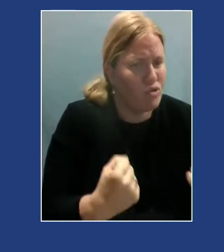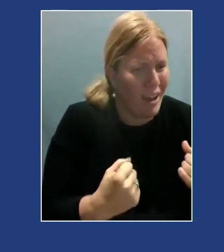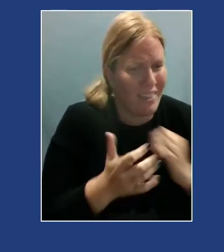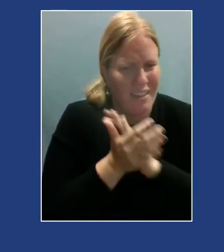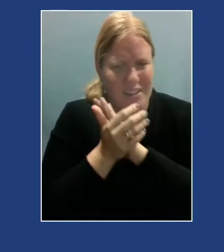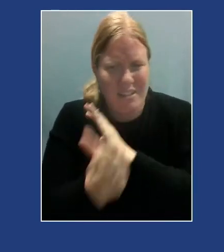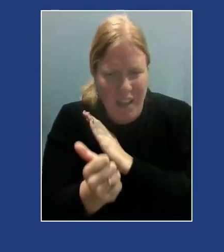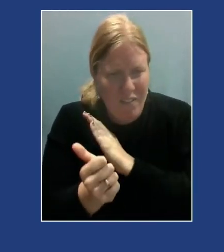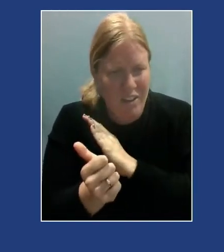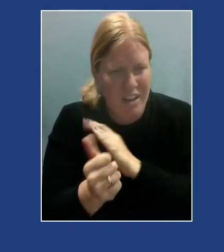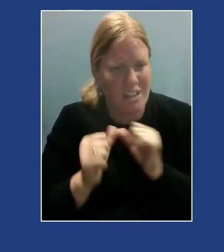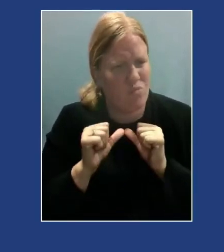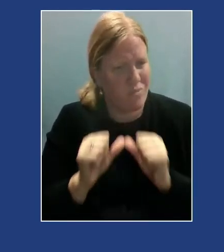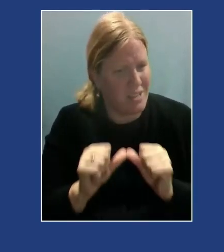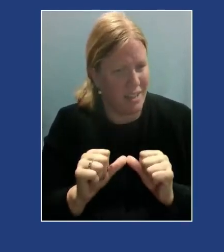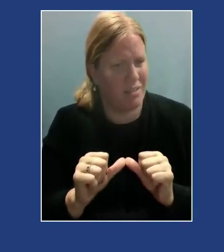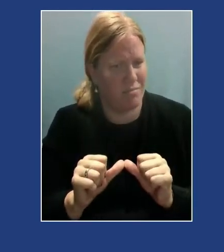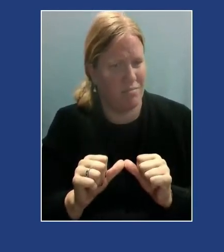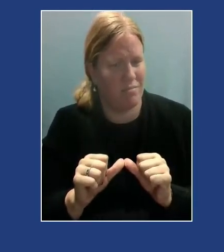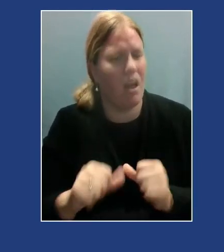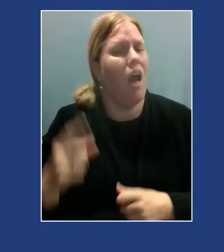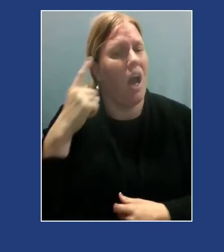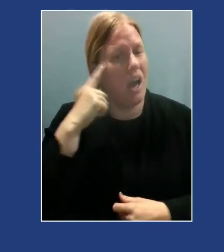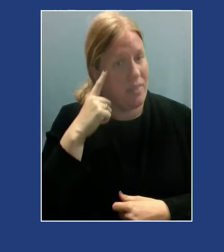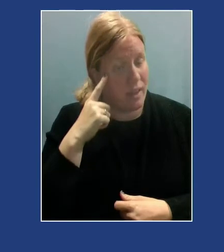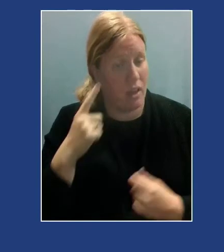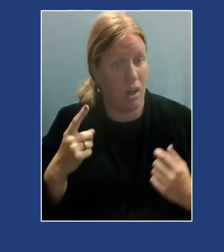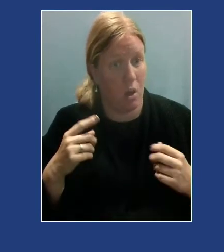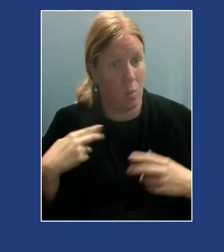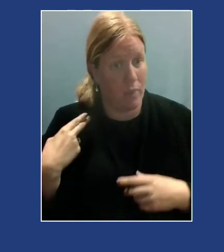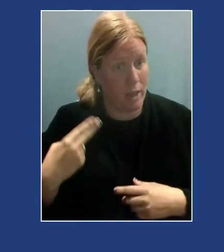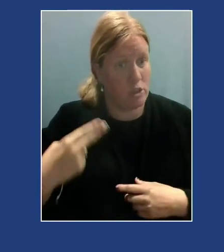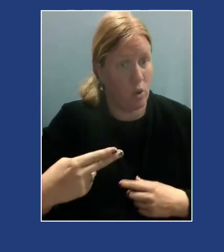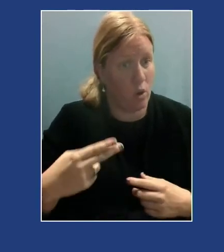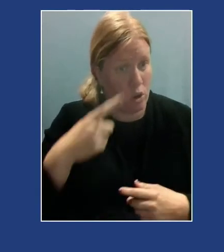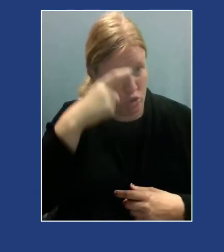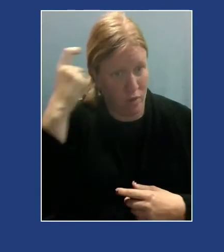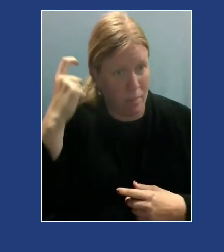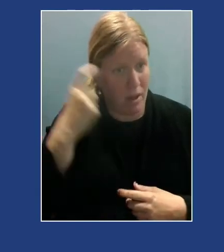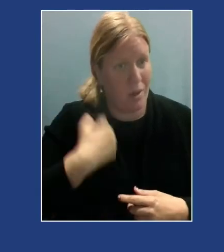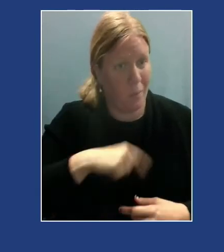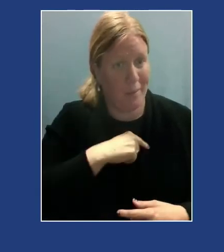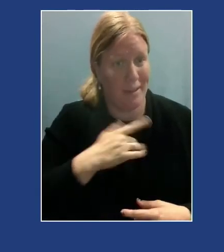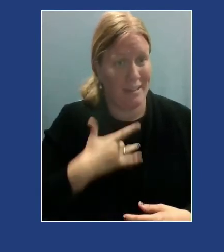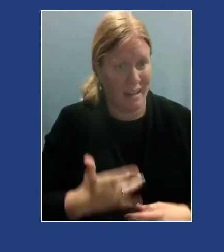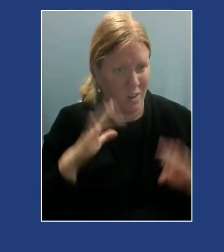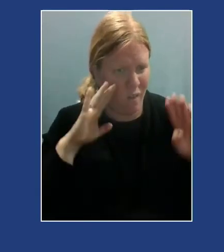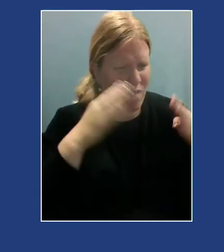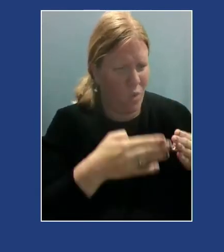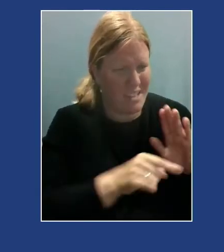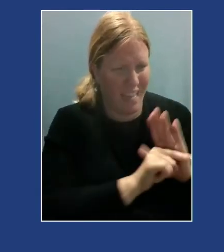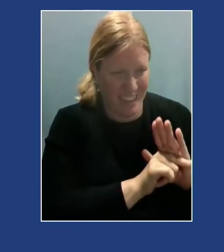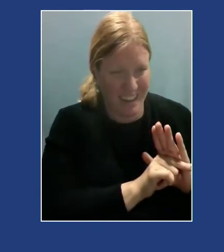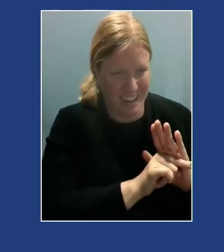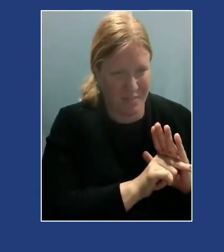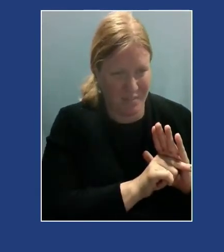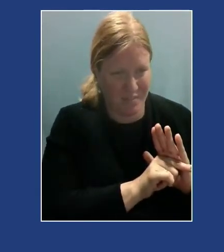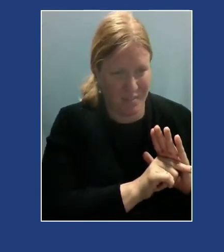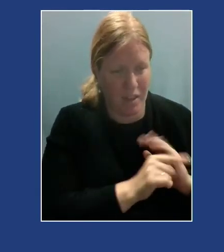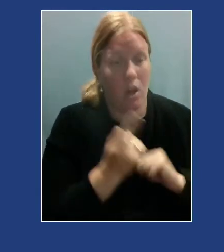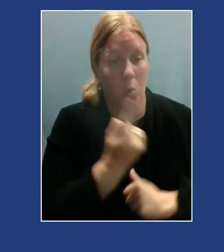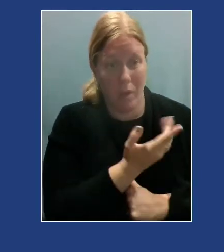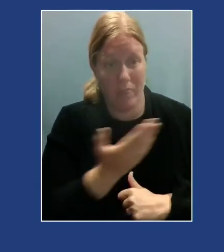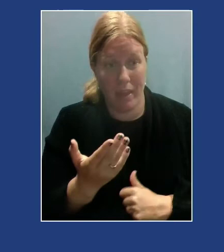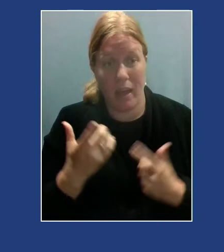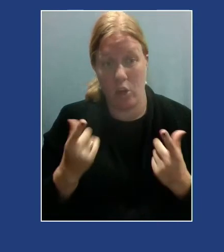and historical trauma with clients, we are consistently focusing on the negative. But one of the things that I do with the work with my